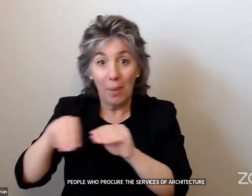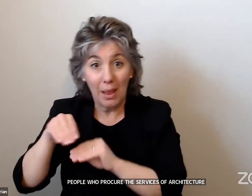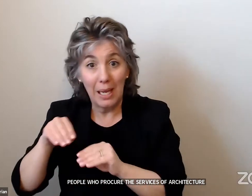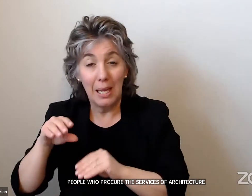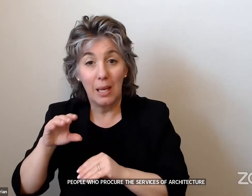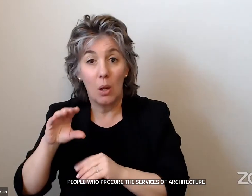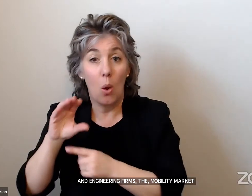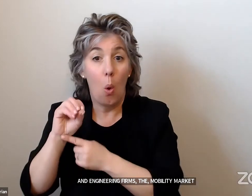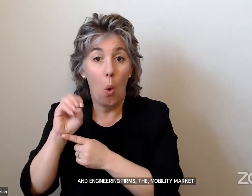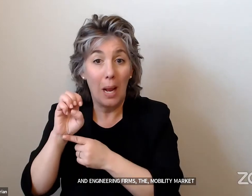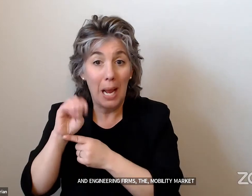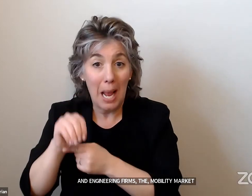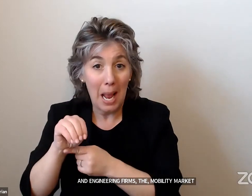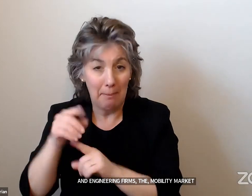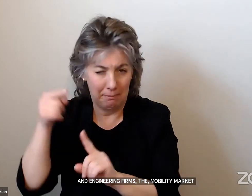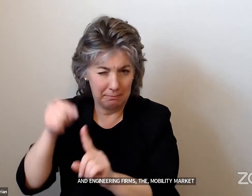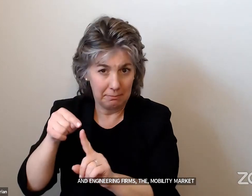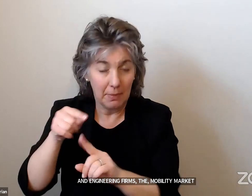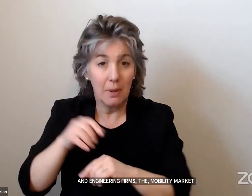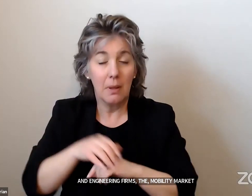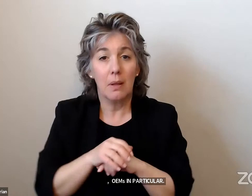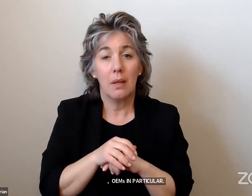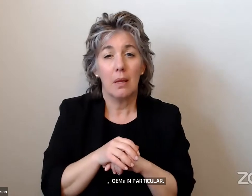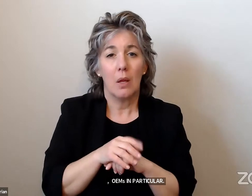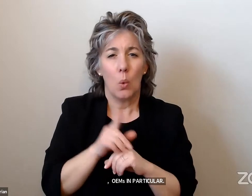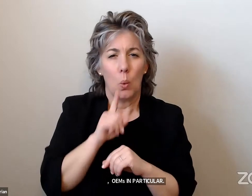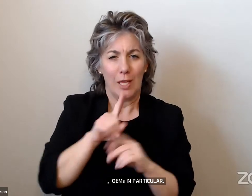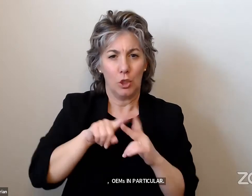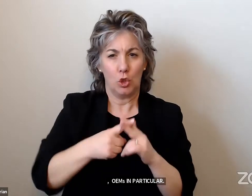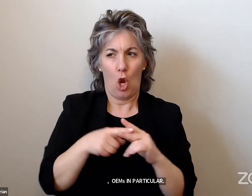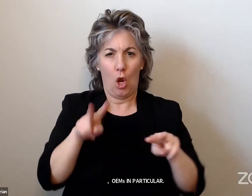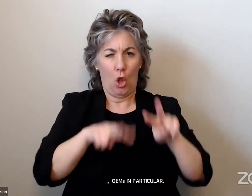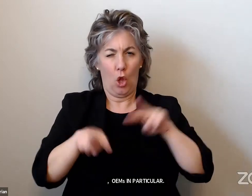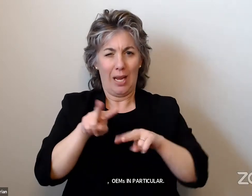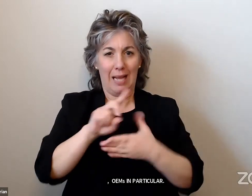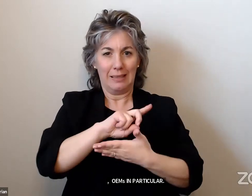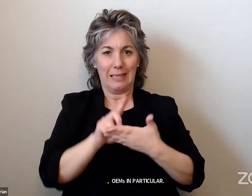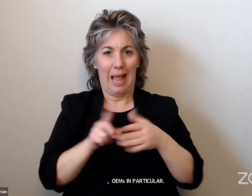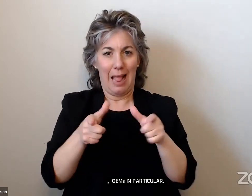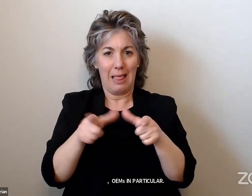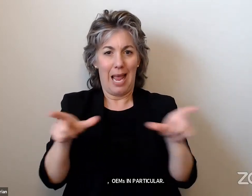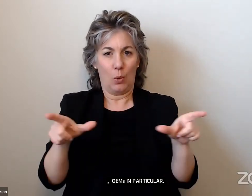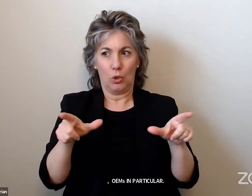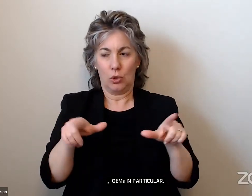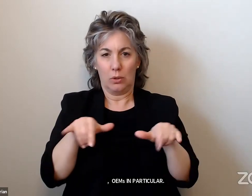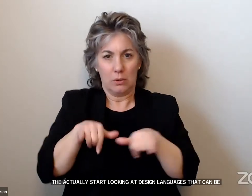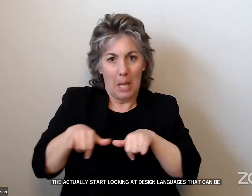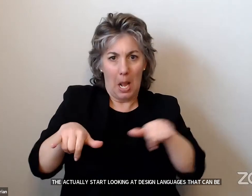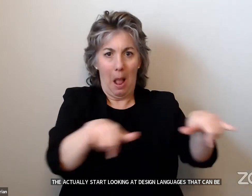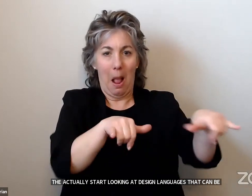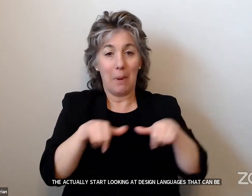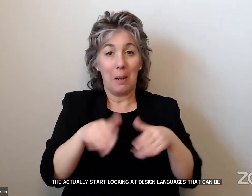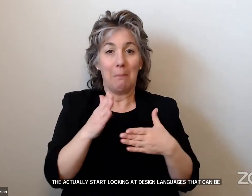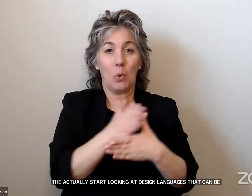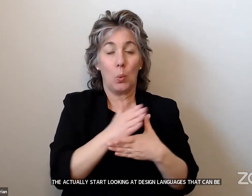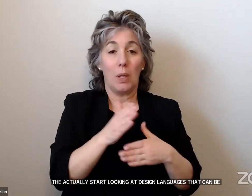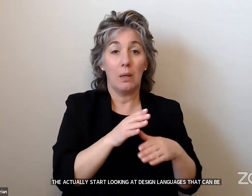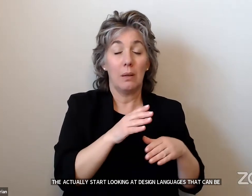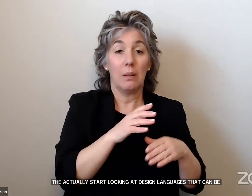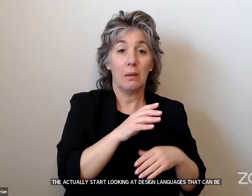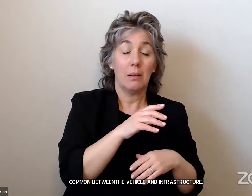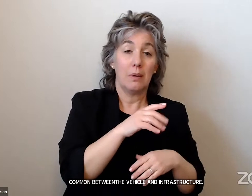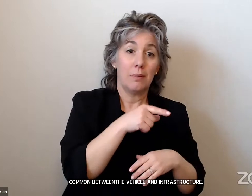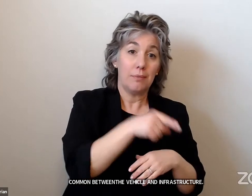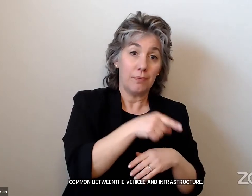OEMs in particular, to actually start looking at design languages that can be common between the vehicle and infrastructure. So